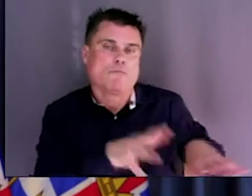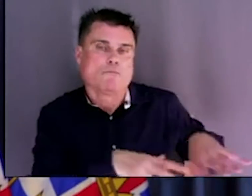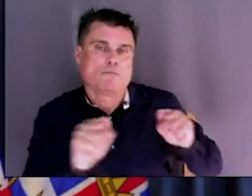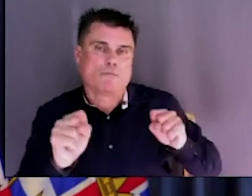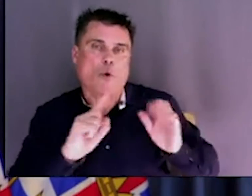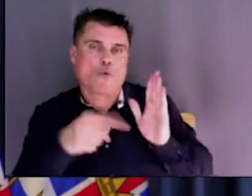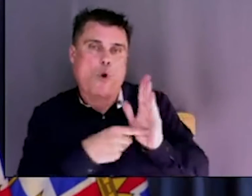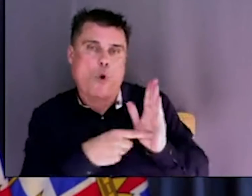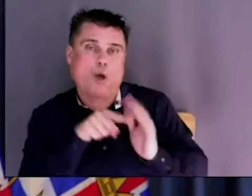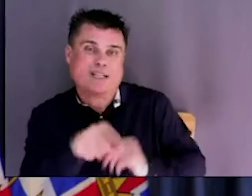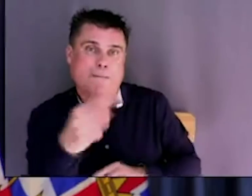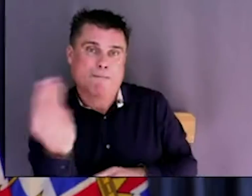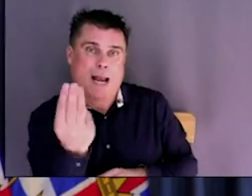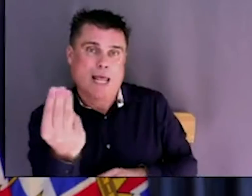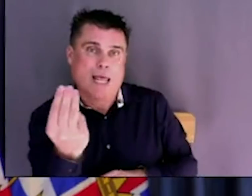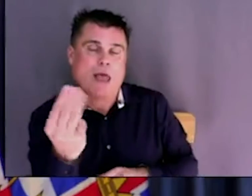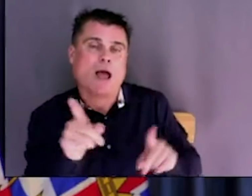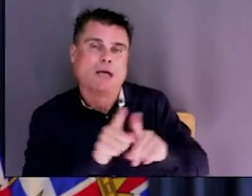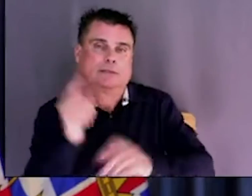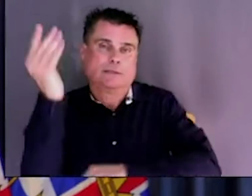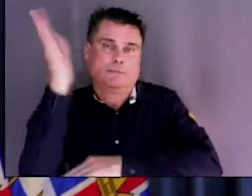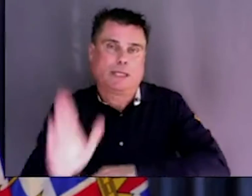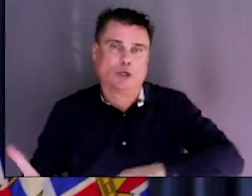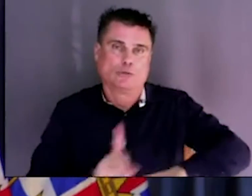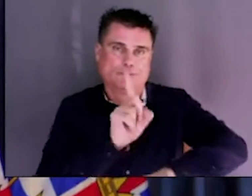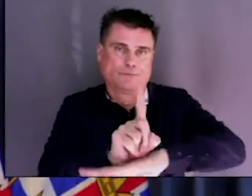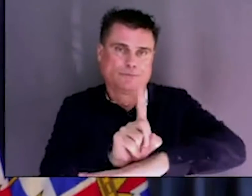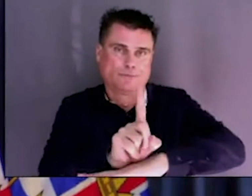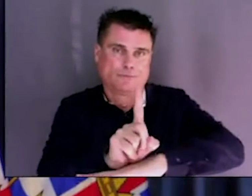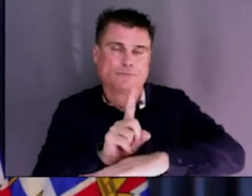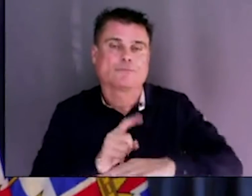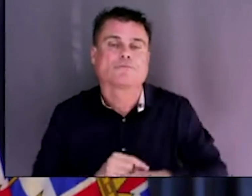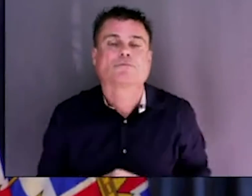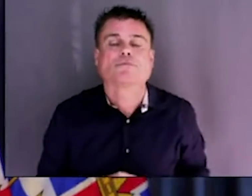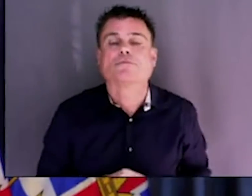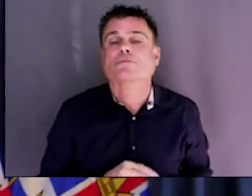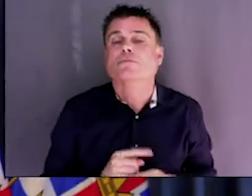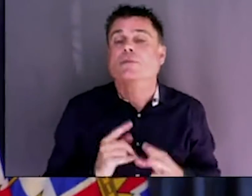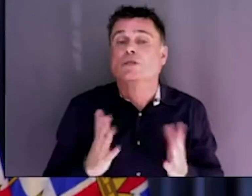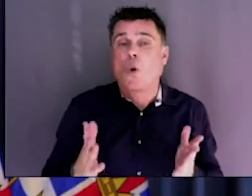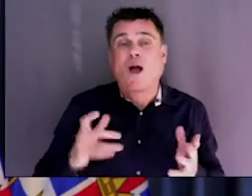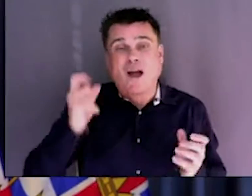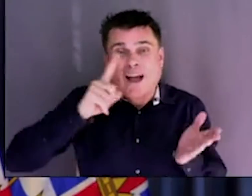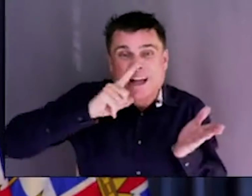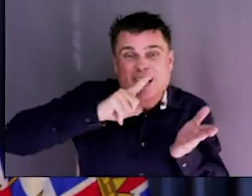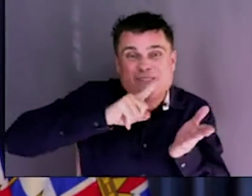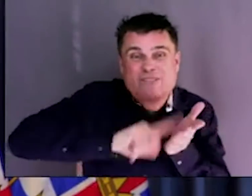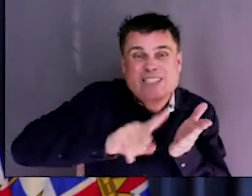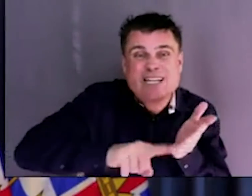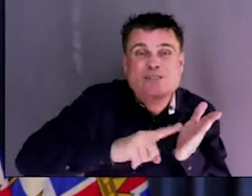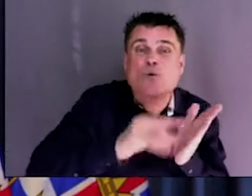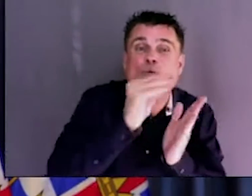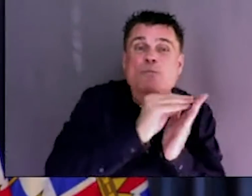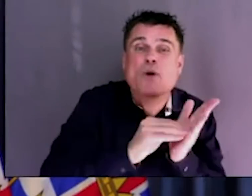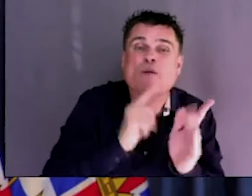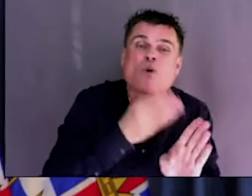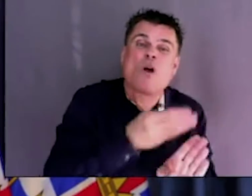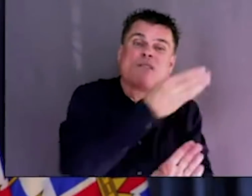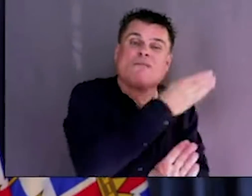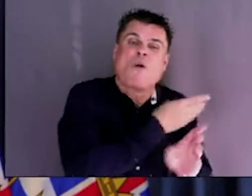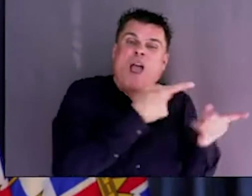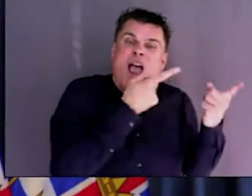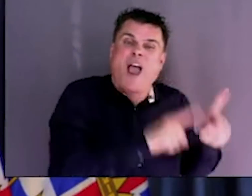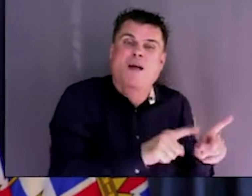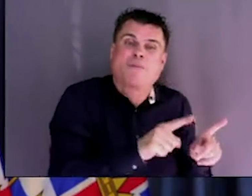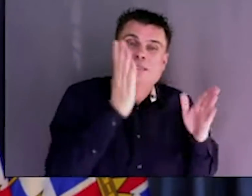that was being supervised by Minister Plekis will be passed on to Raj Shohan should he